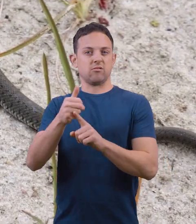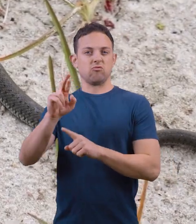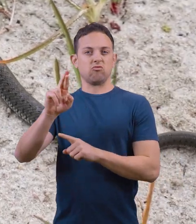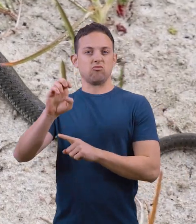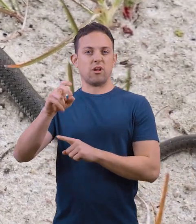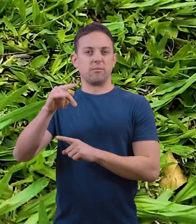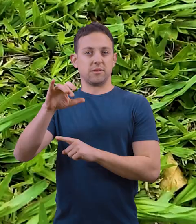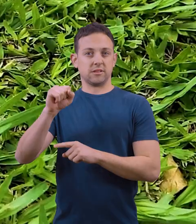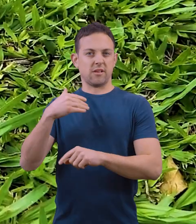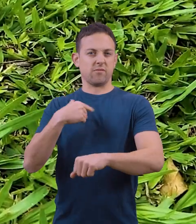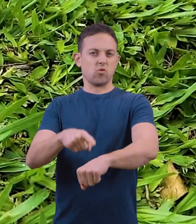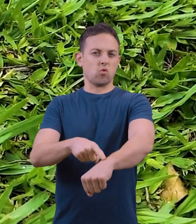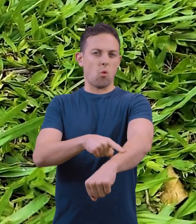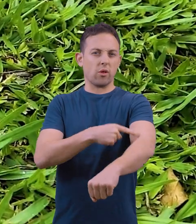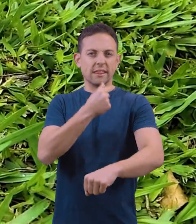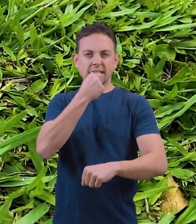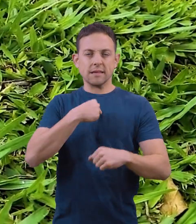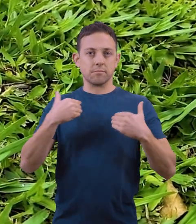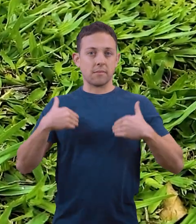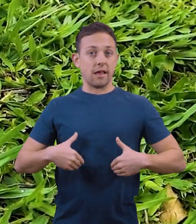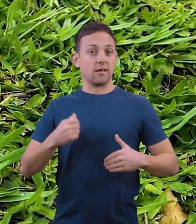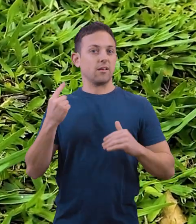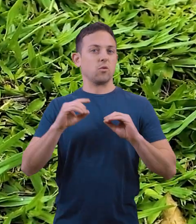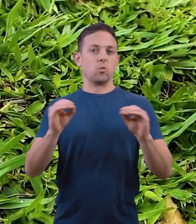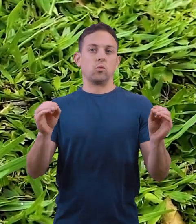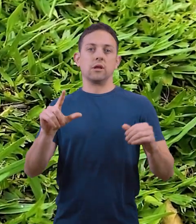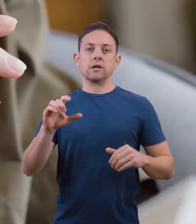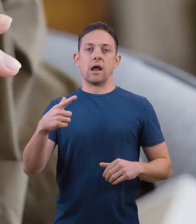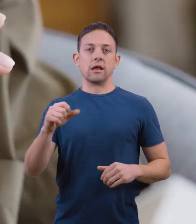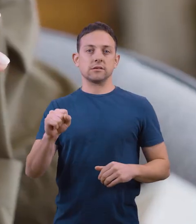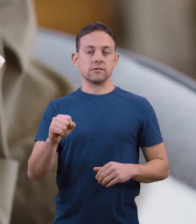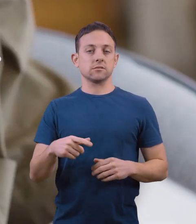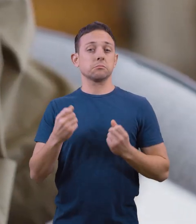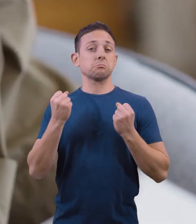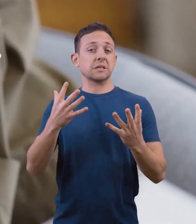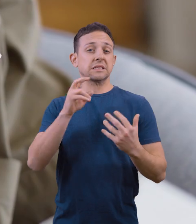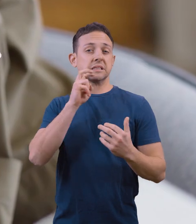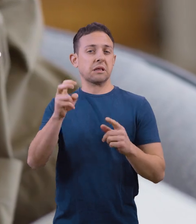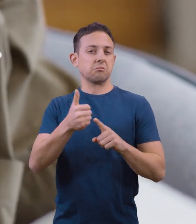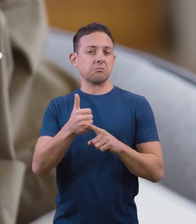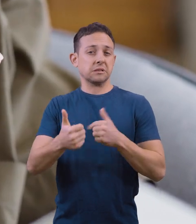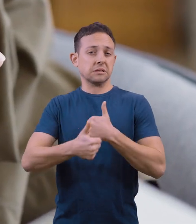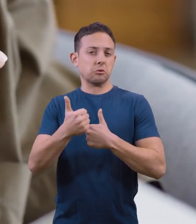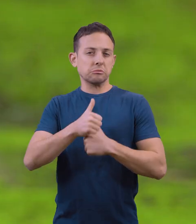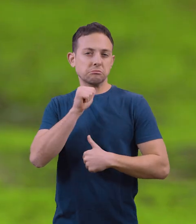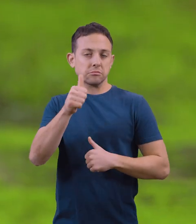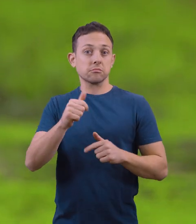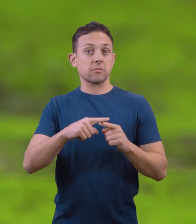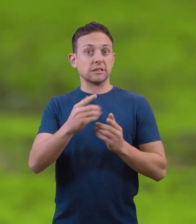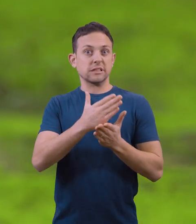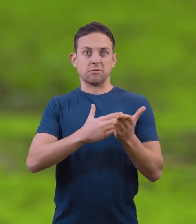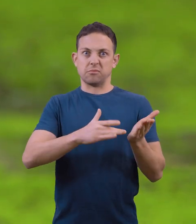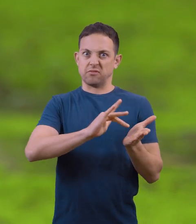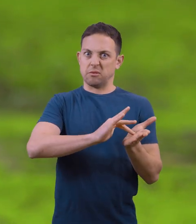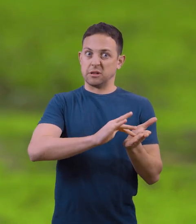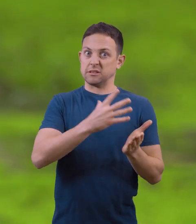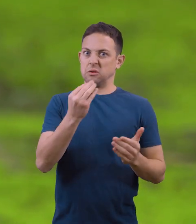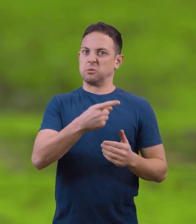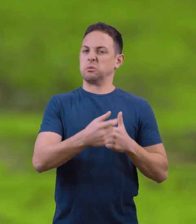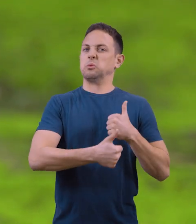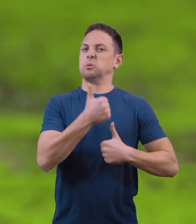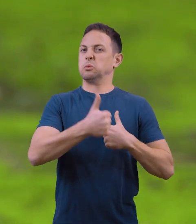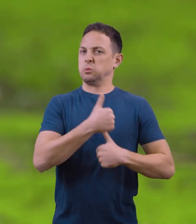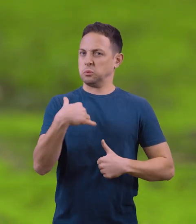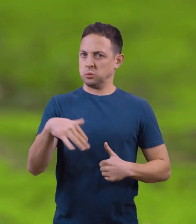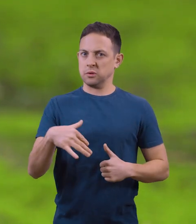are reptiles that have long, thin bodies but no legs. And while most snakes are harmless, some are venomous